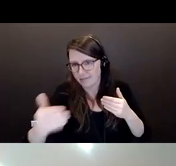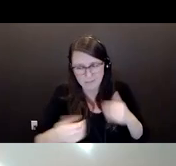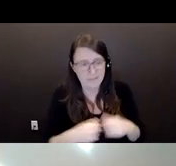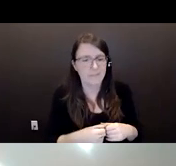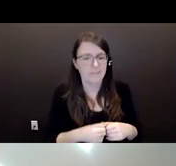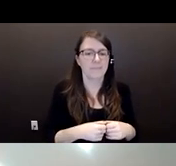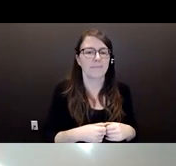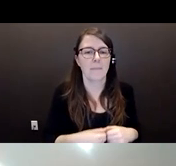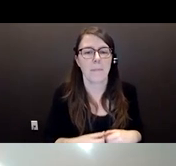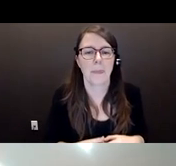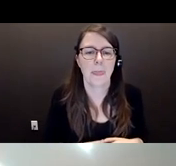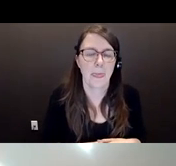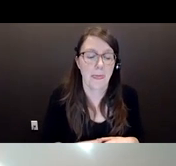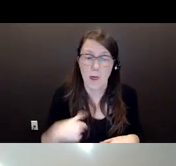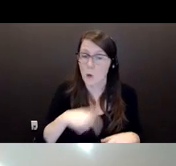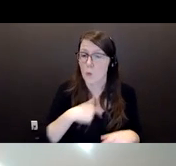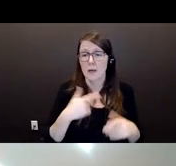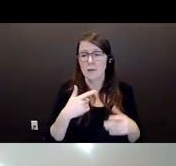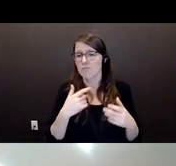lot of social media